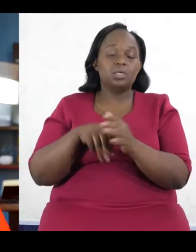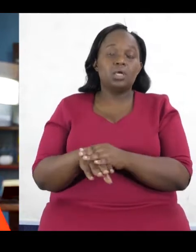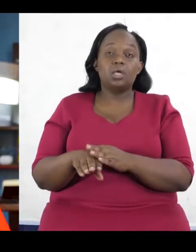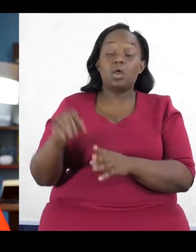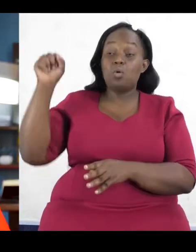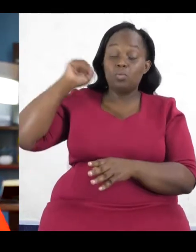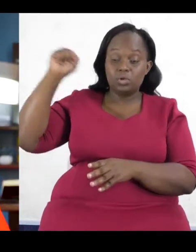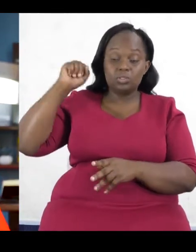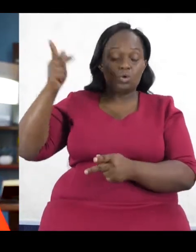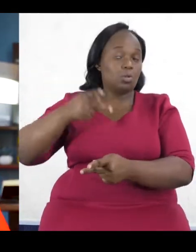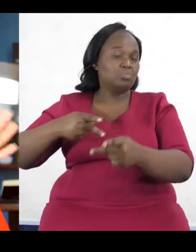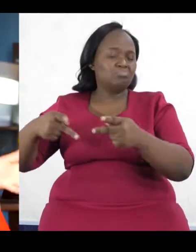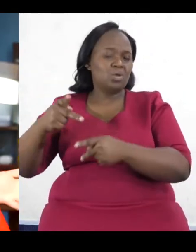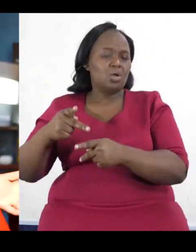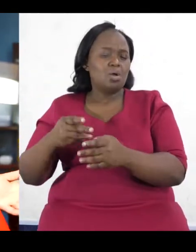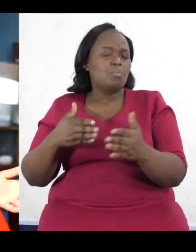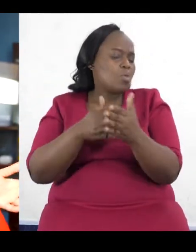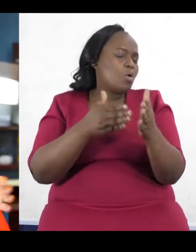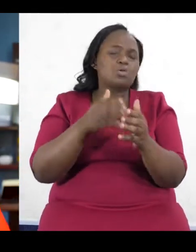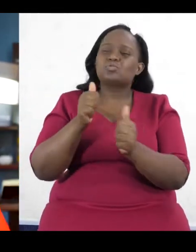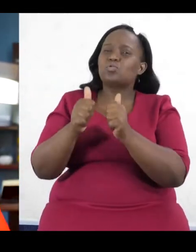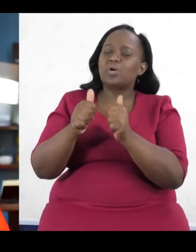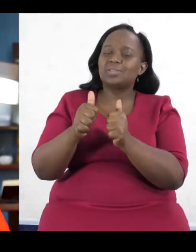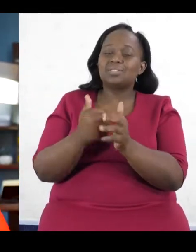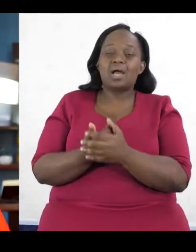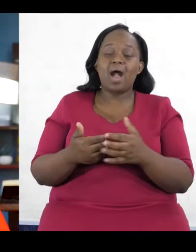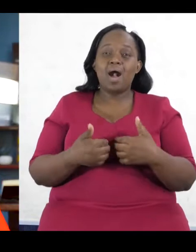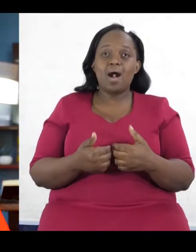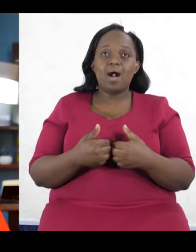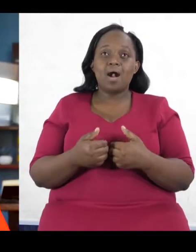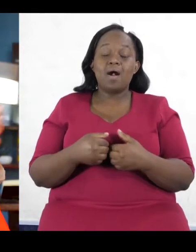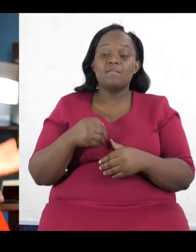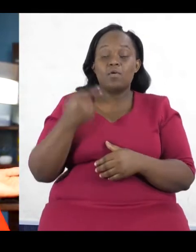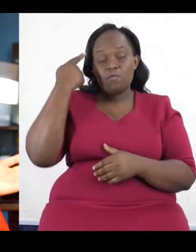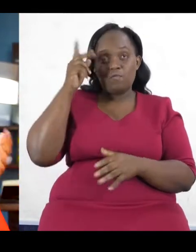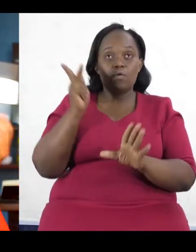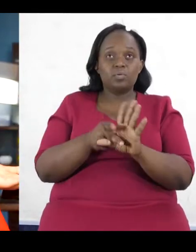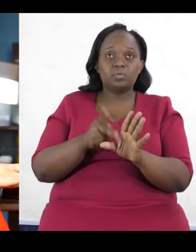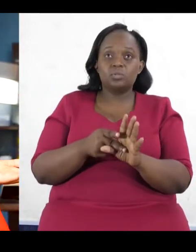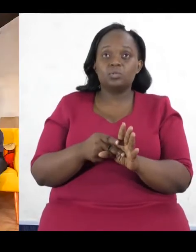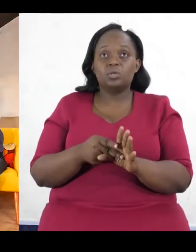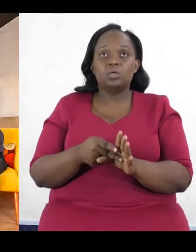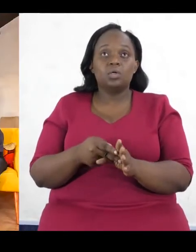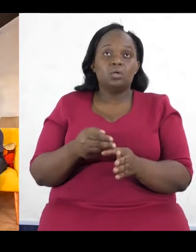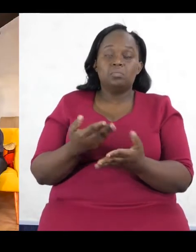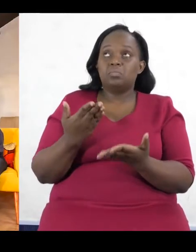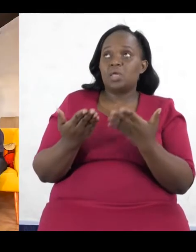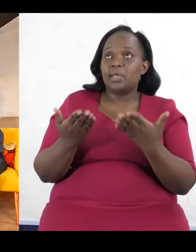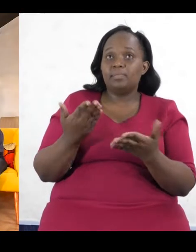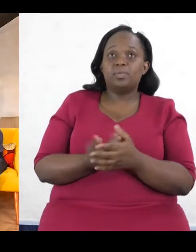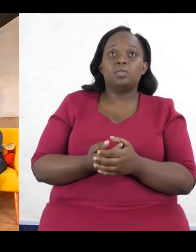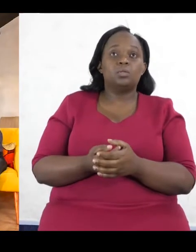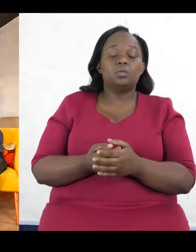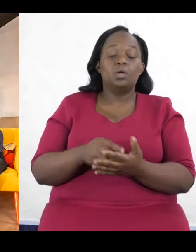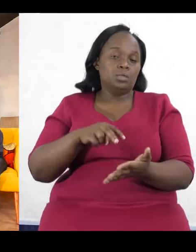existing to participation? Either like in running for various seats. I know you've run for senator, you're running for